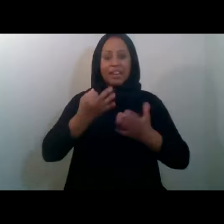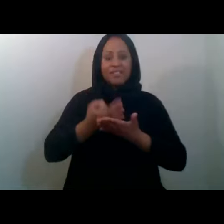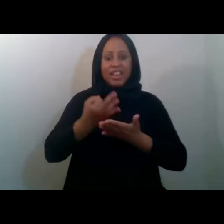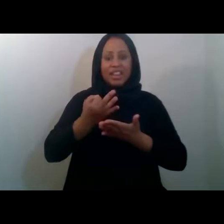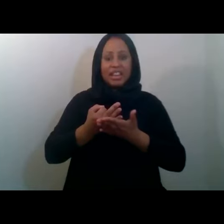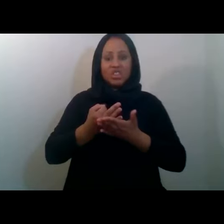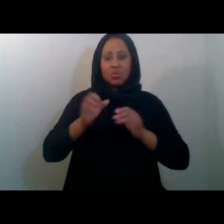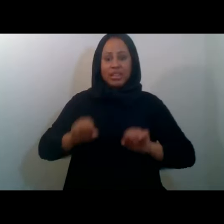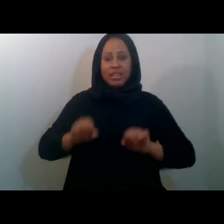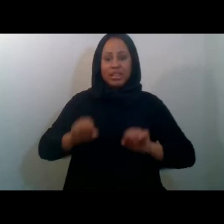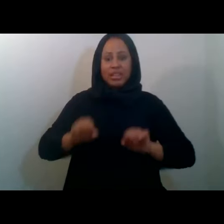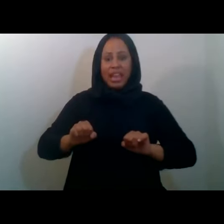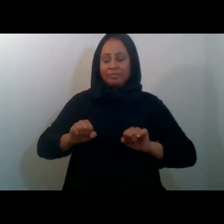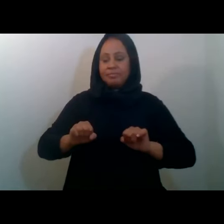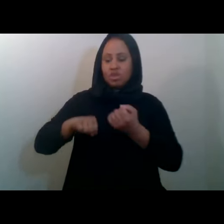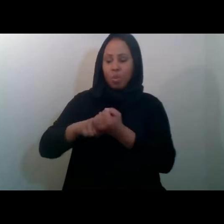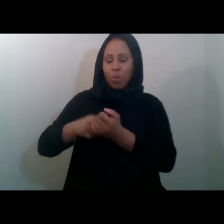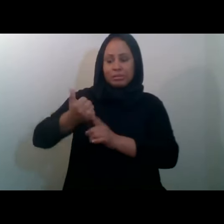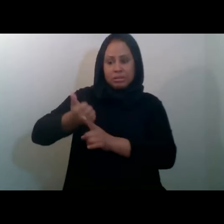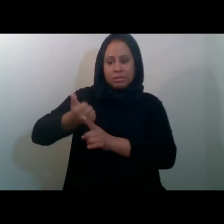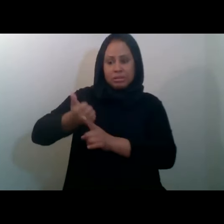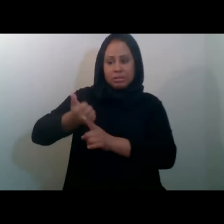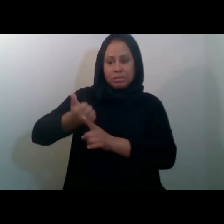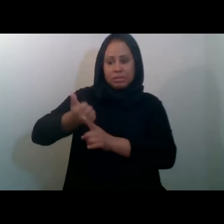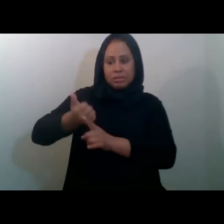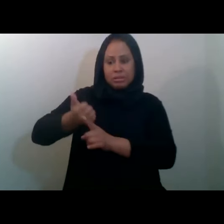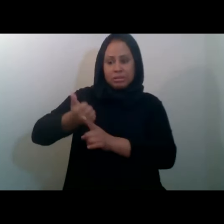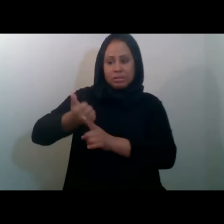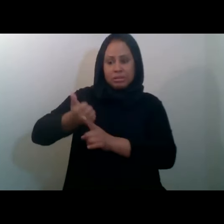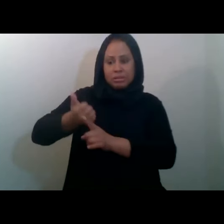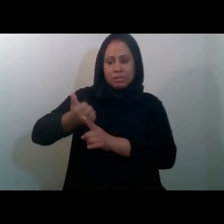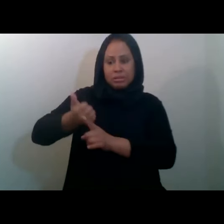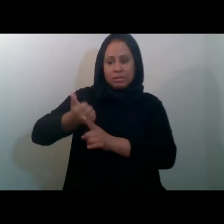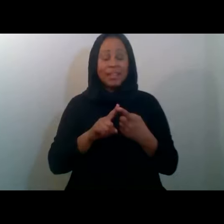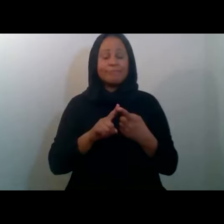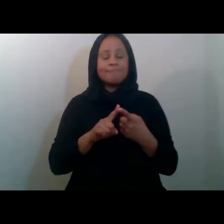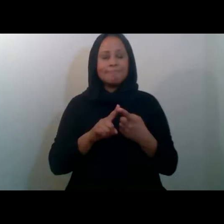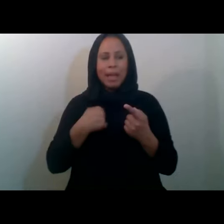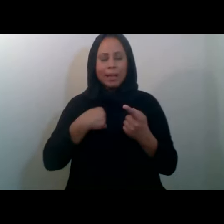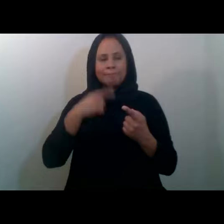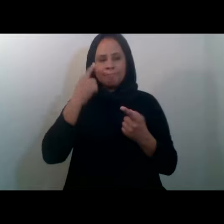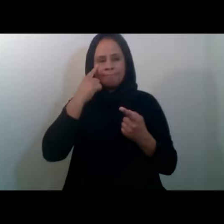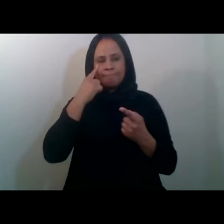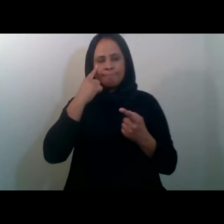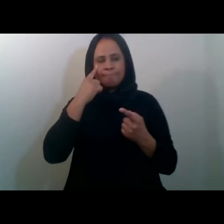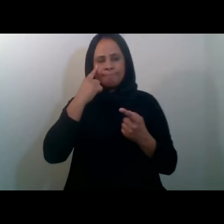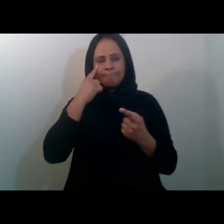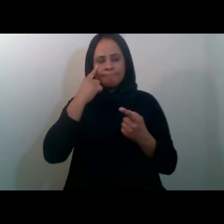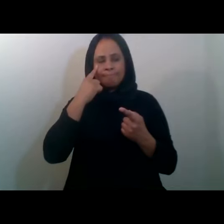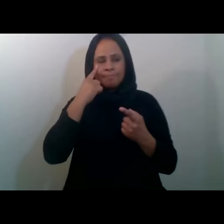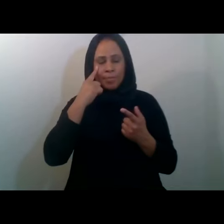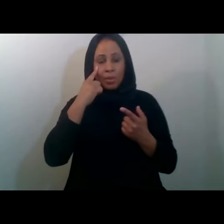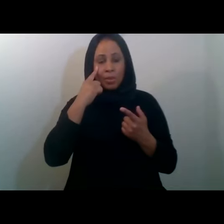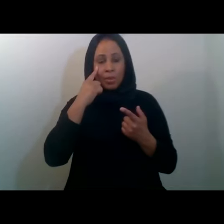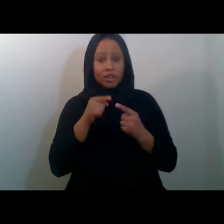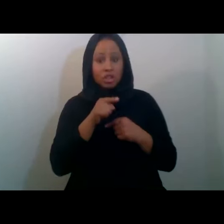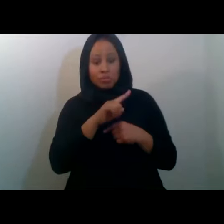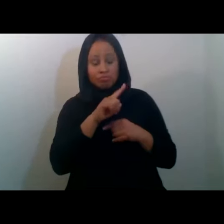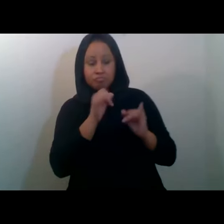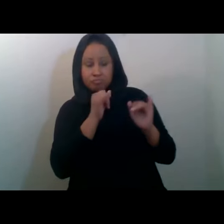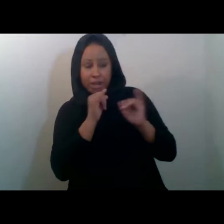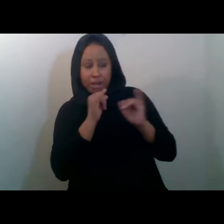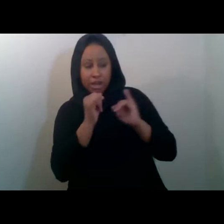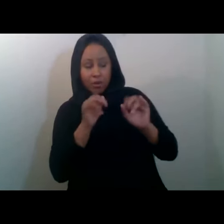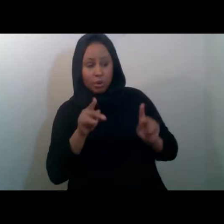they told me when you interview someone that is applying for Zakat is they always tell you that they